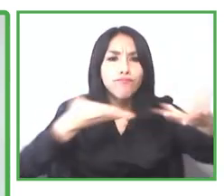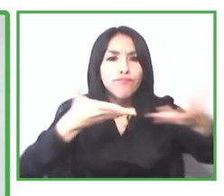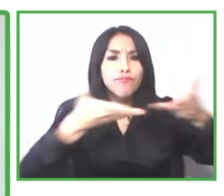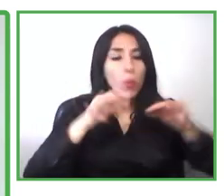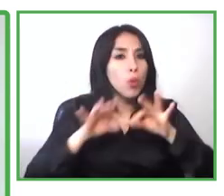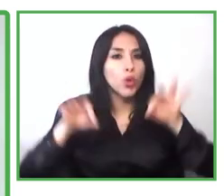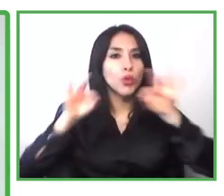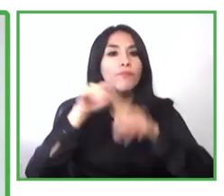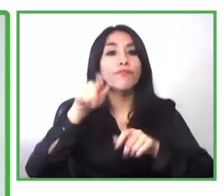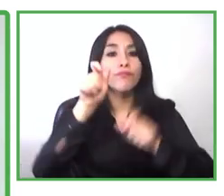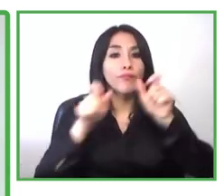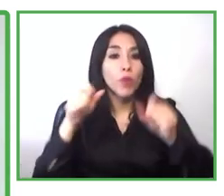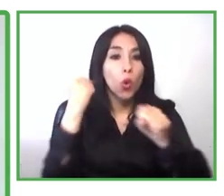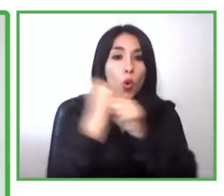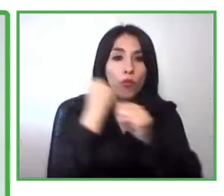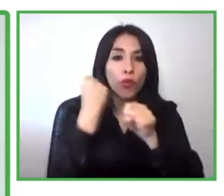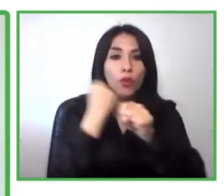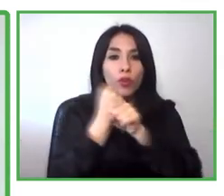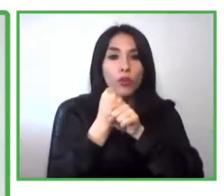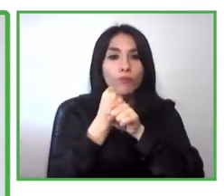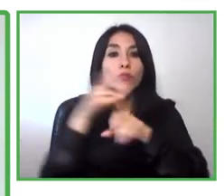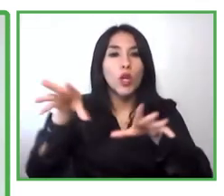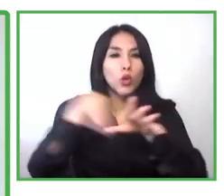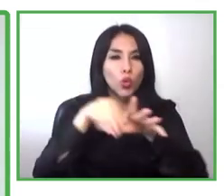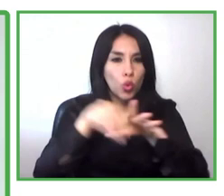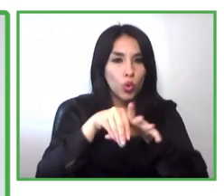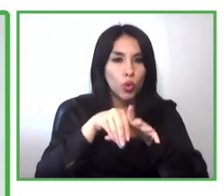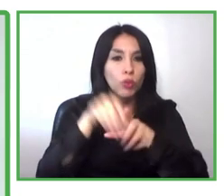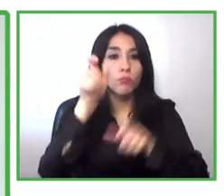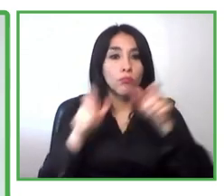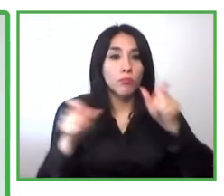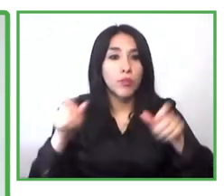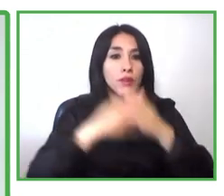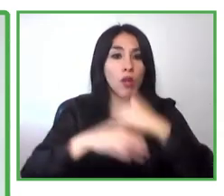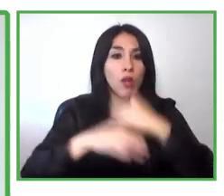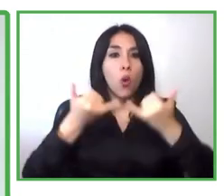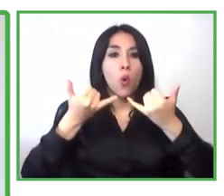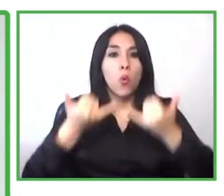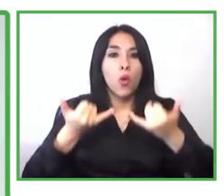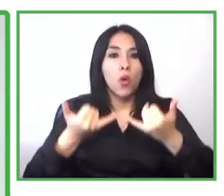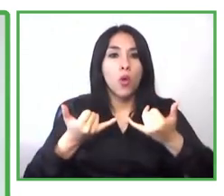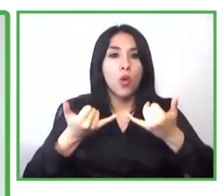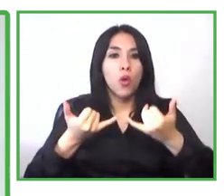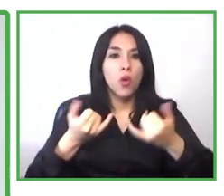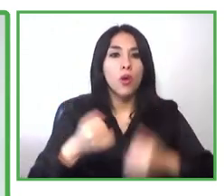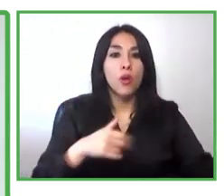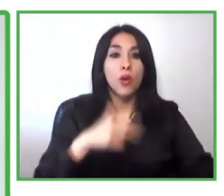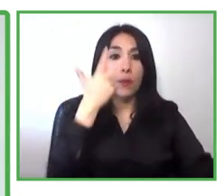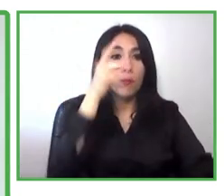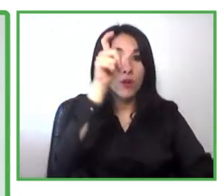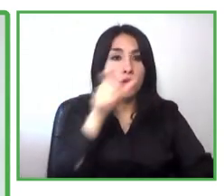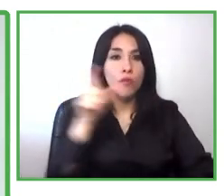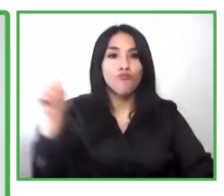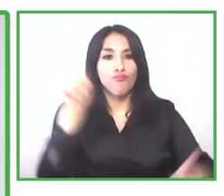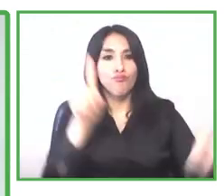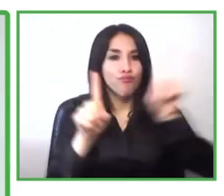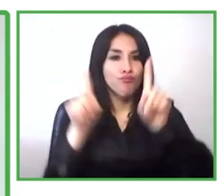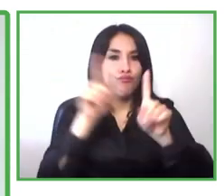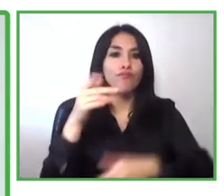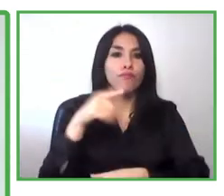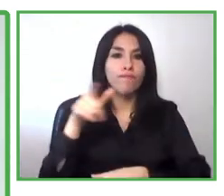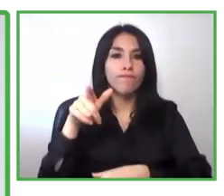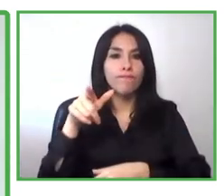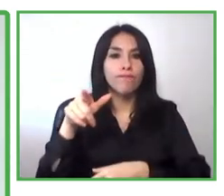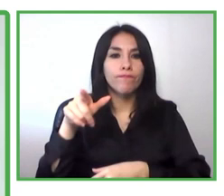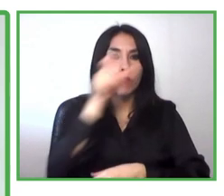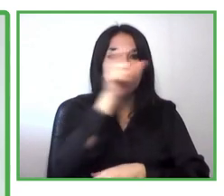in inclusion of people with discapacity. And today we're going to have three invitations that exemplify